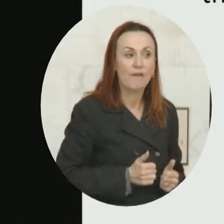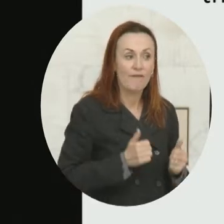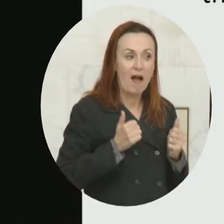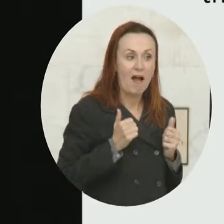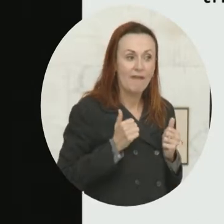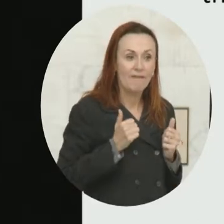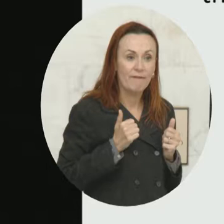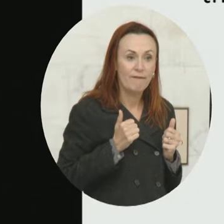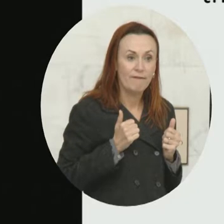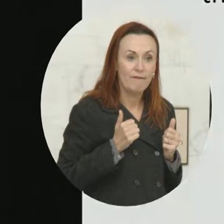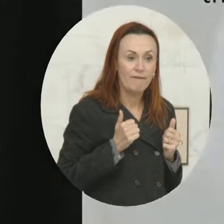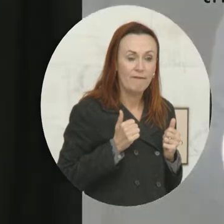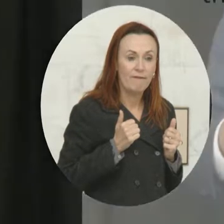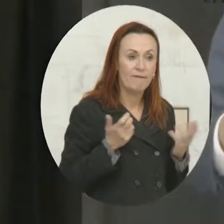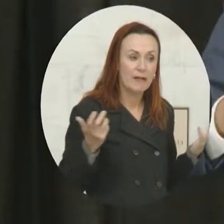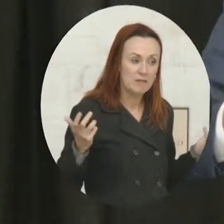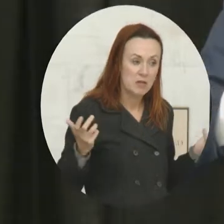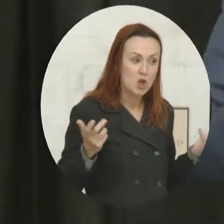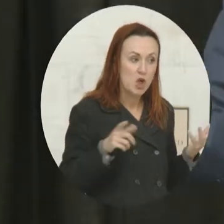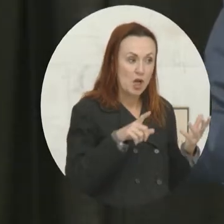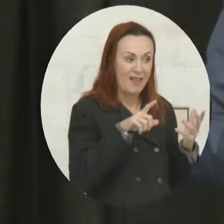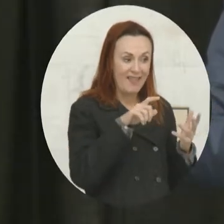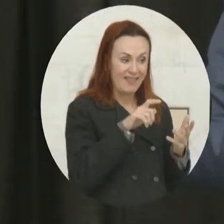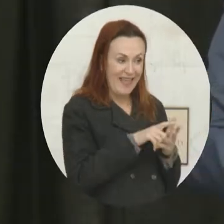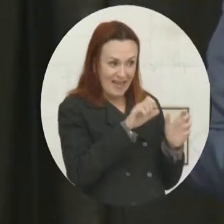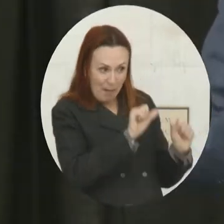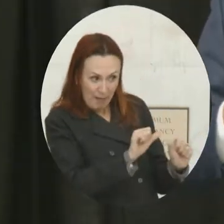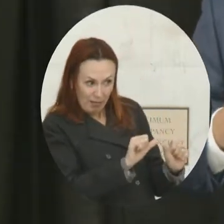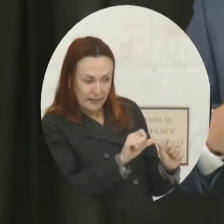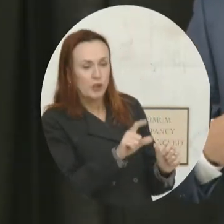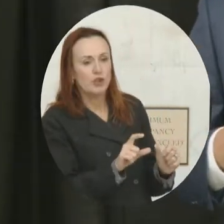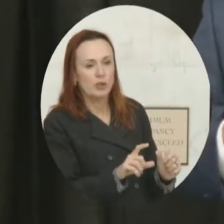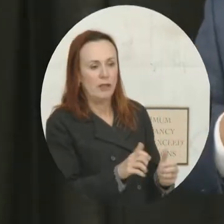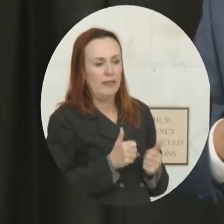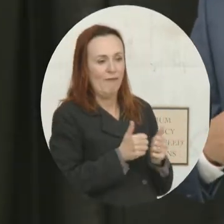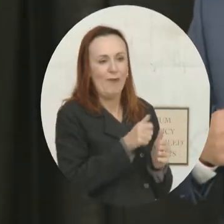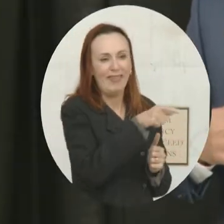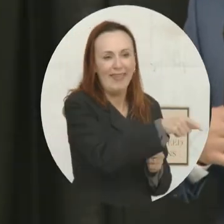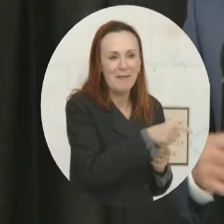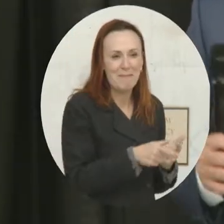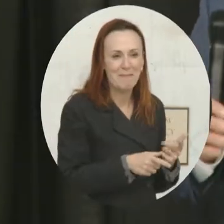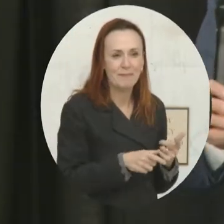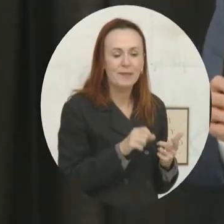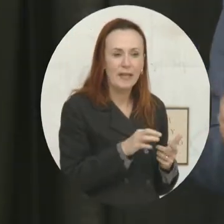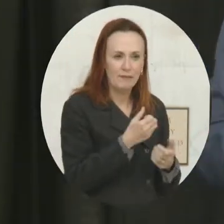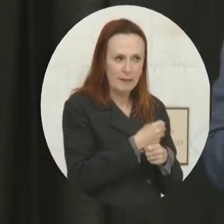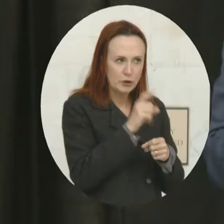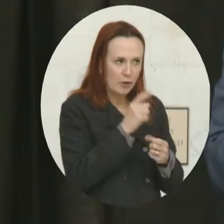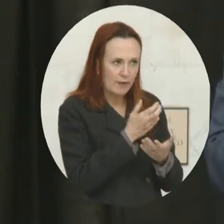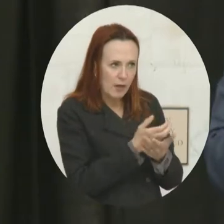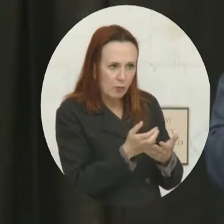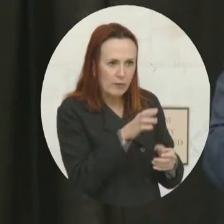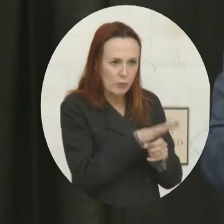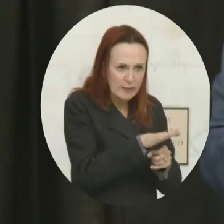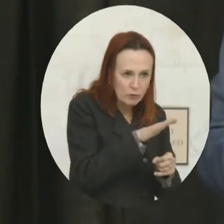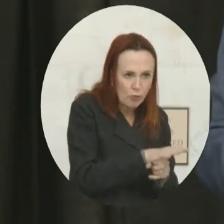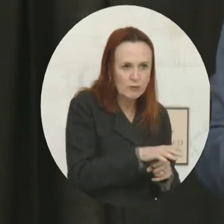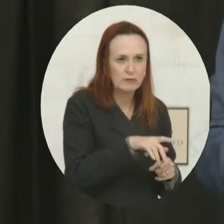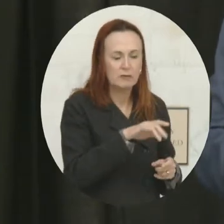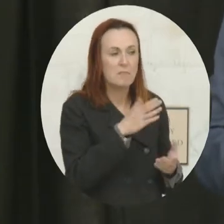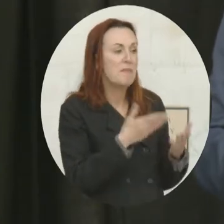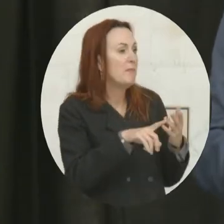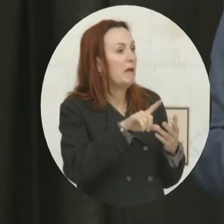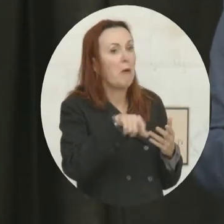should reside with them. Because if they do the pre-work and make sure they have the resources they need and and just need technical support